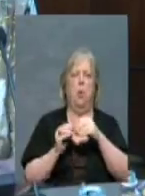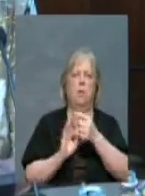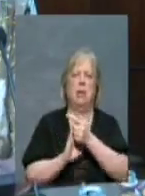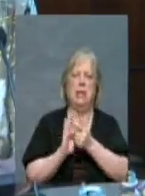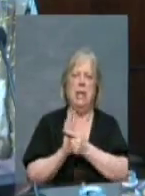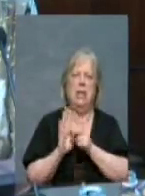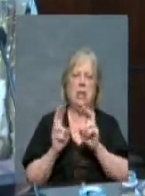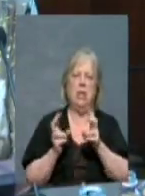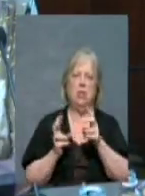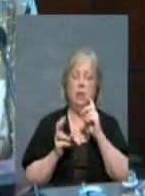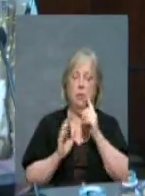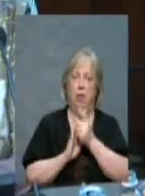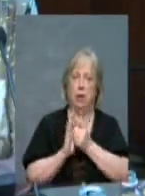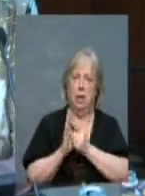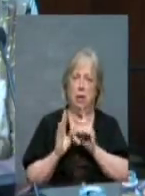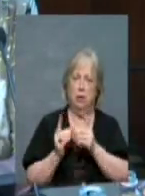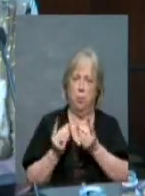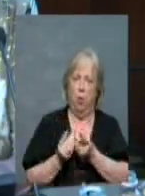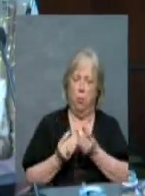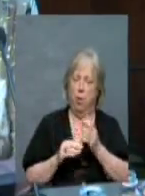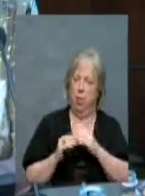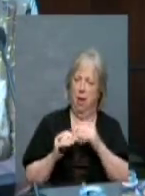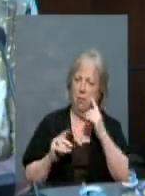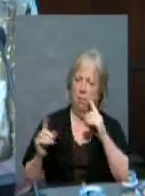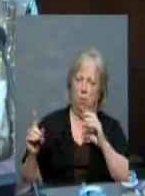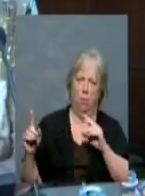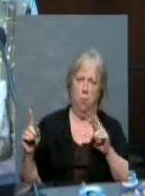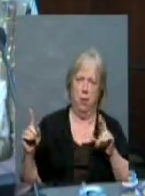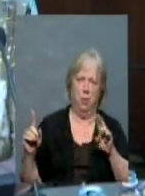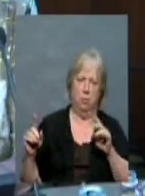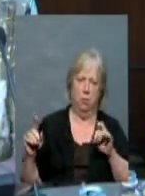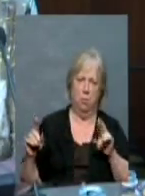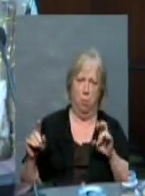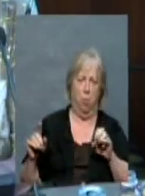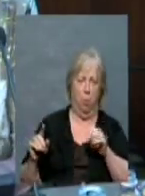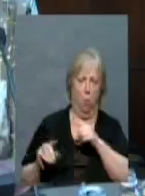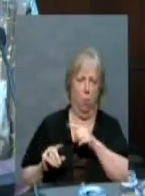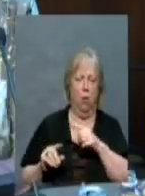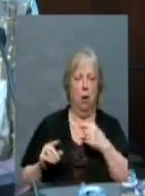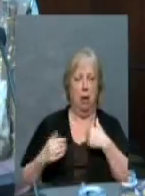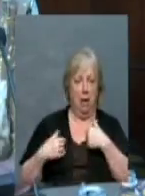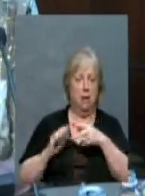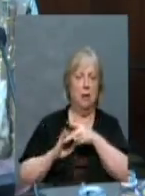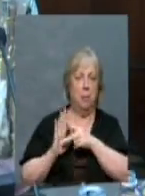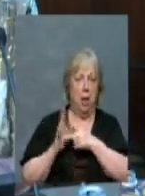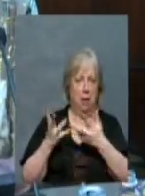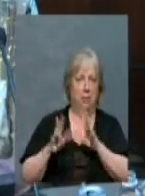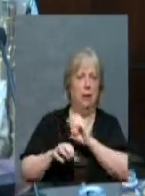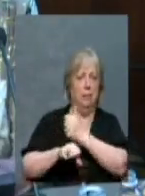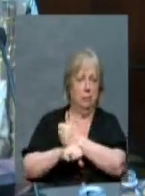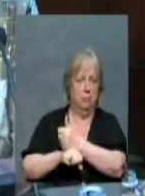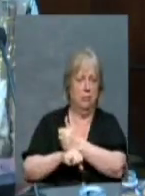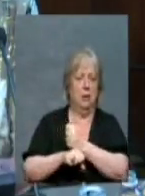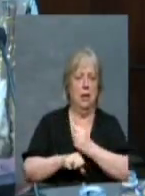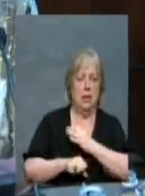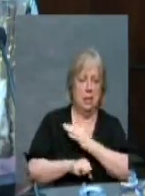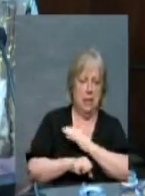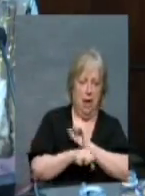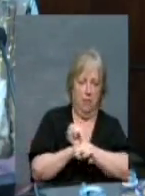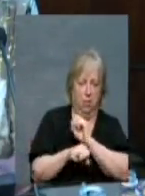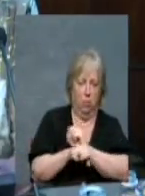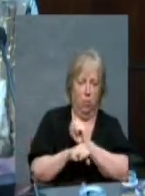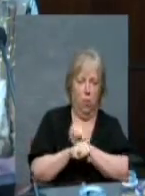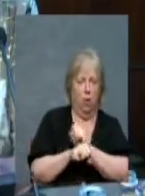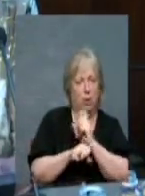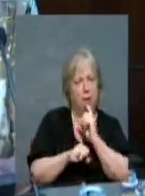for our legal department than it is for Mr. Moore. He has the policy in place, and the staff is working this stuff